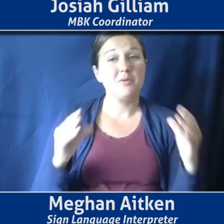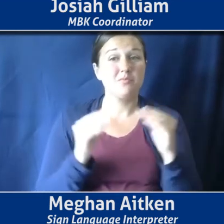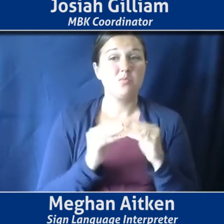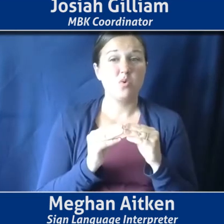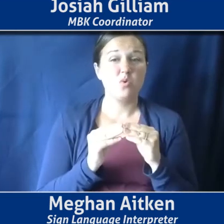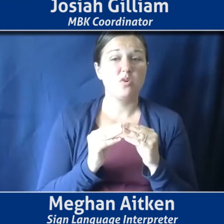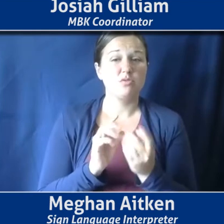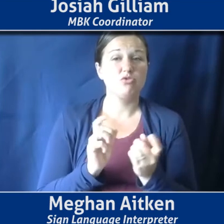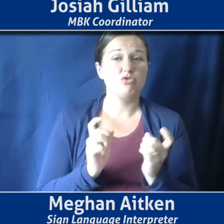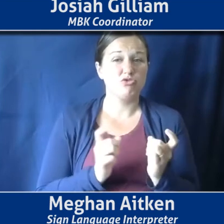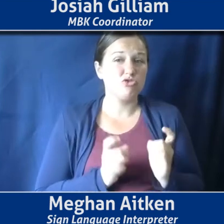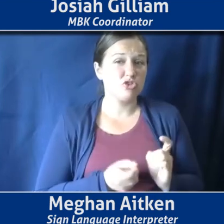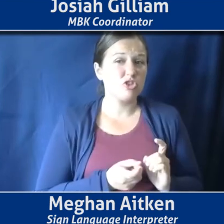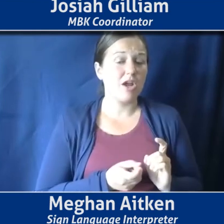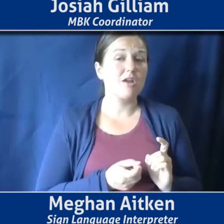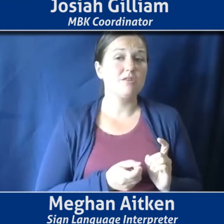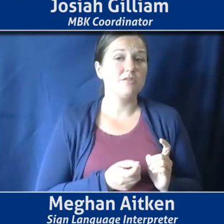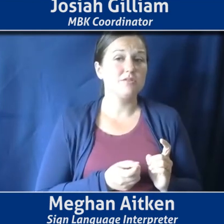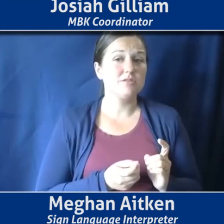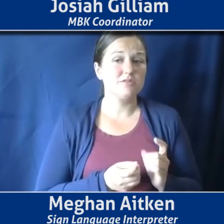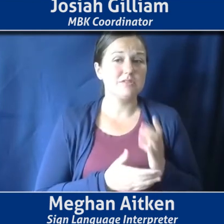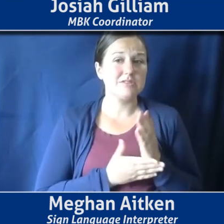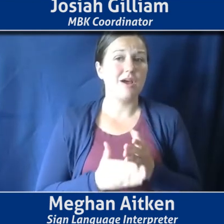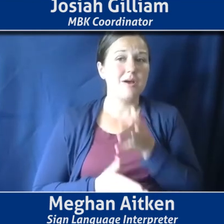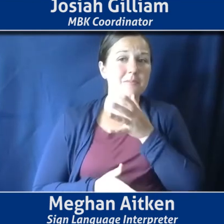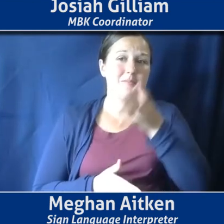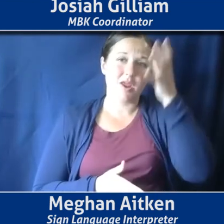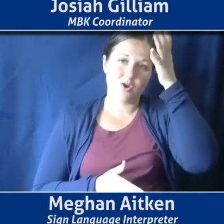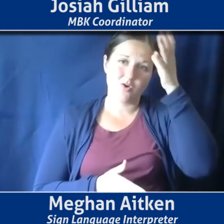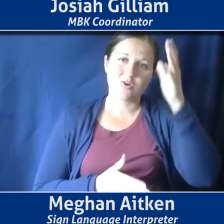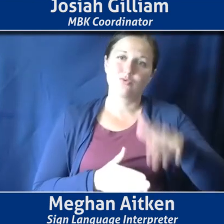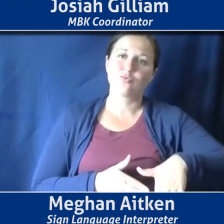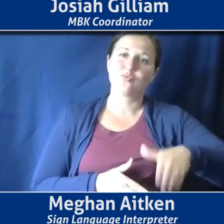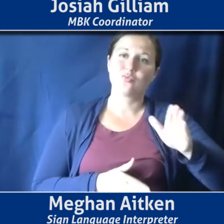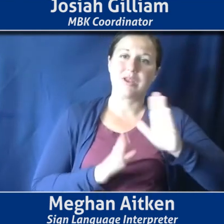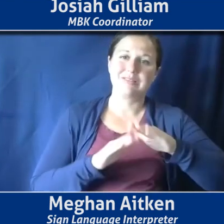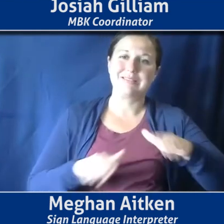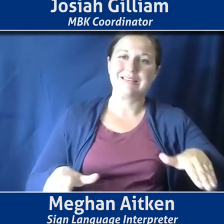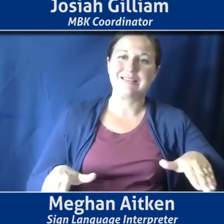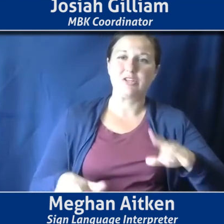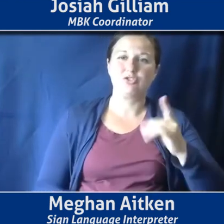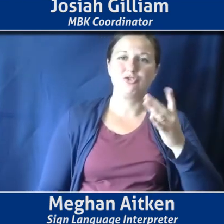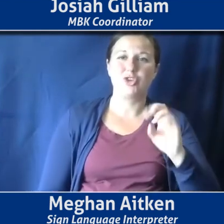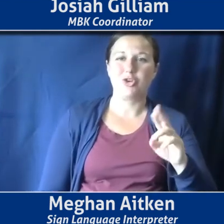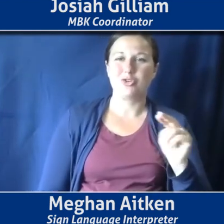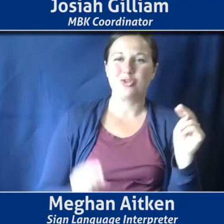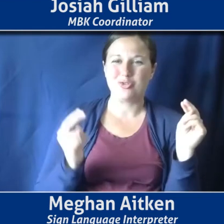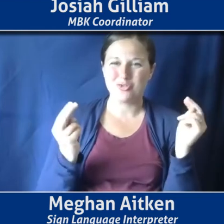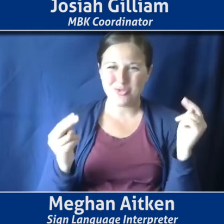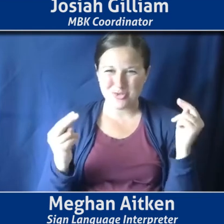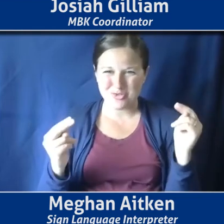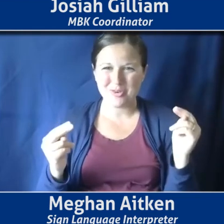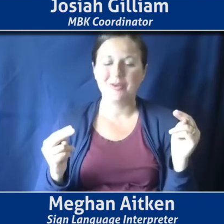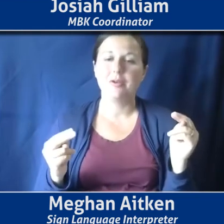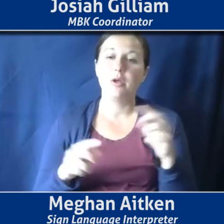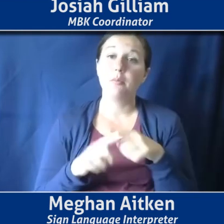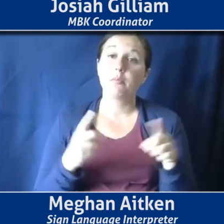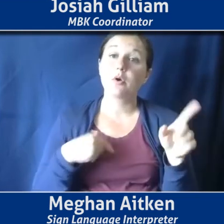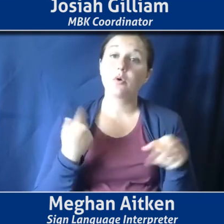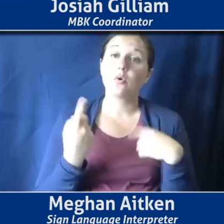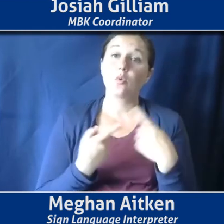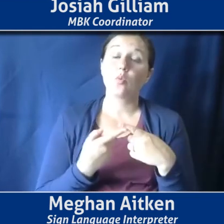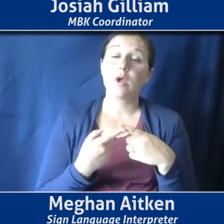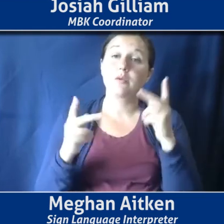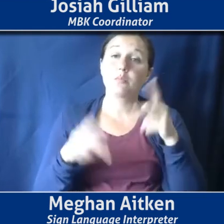raising their children kind of gender neutral, but it's something that, you know, when someone is pregnant, um, you know, that's one of the first questions that someone asks you say,